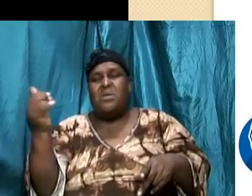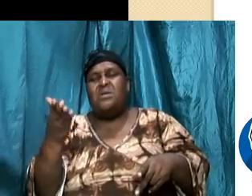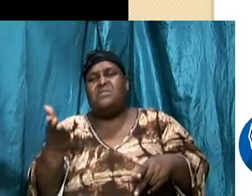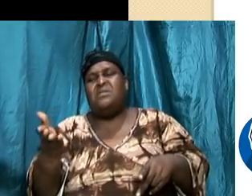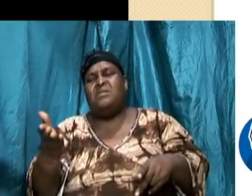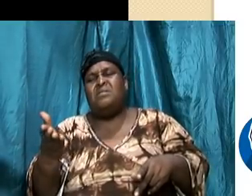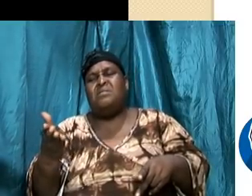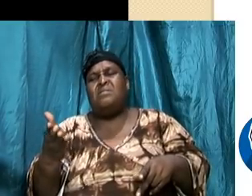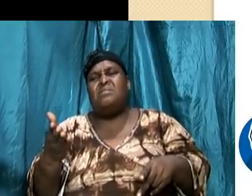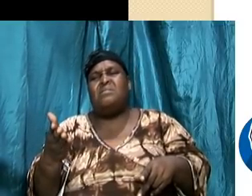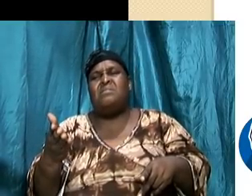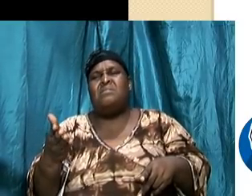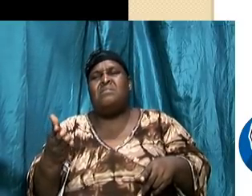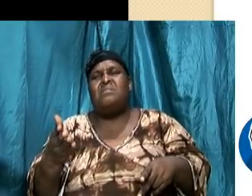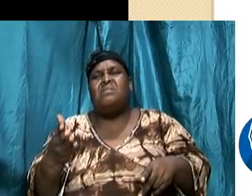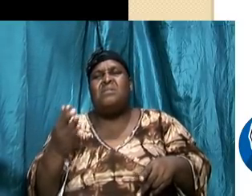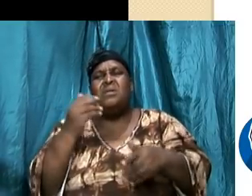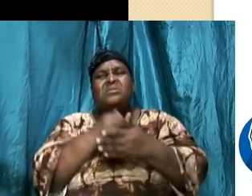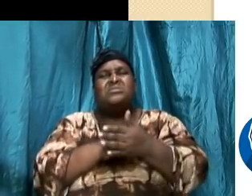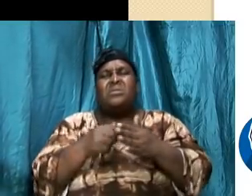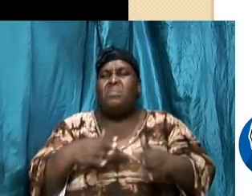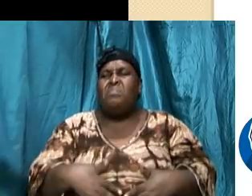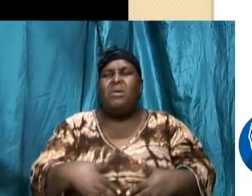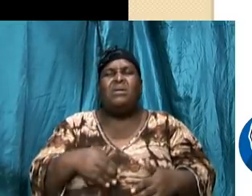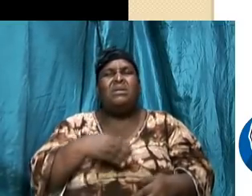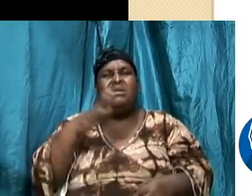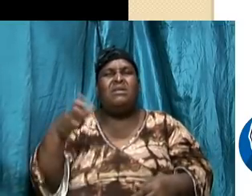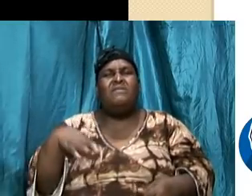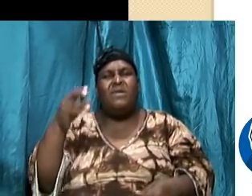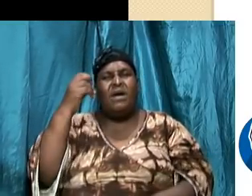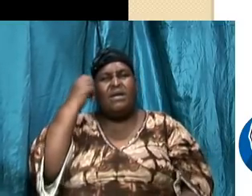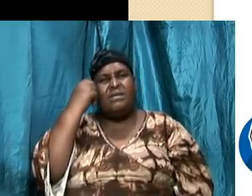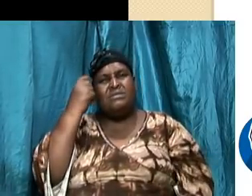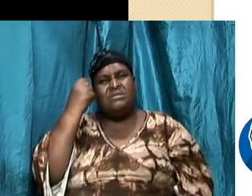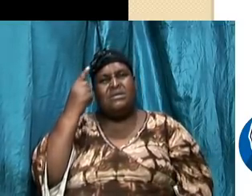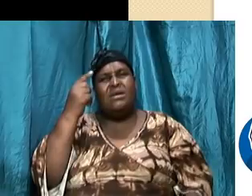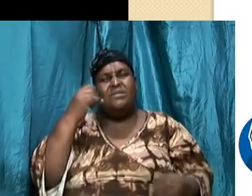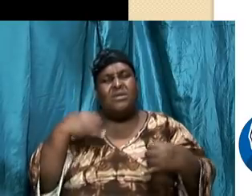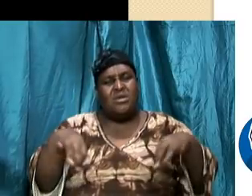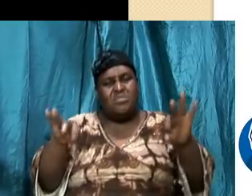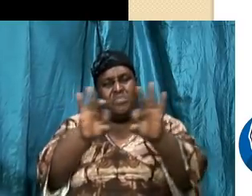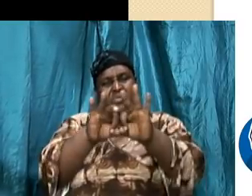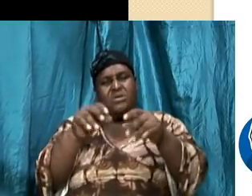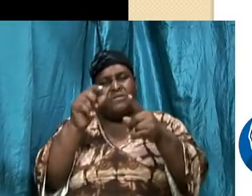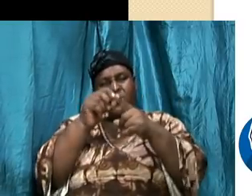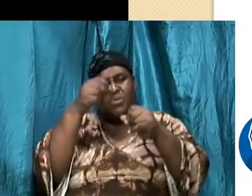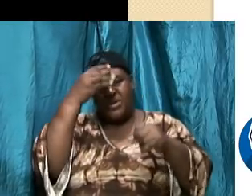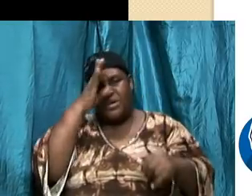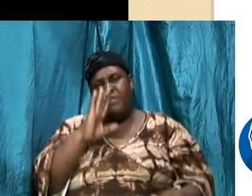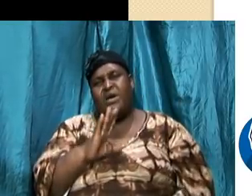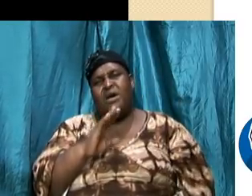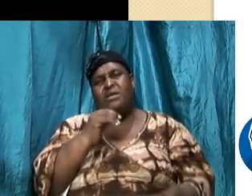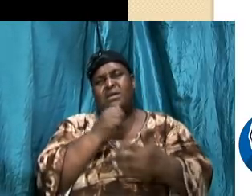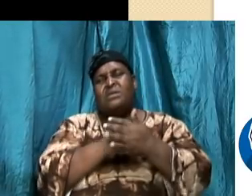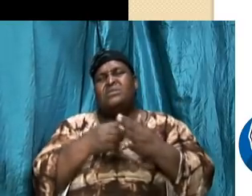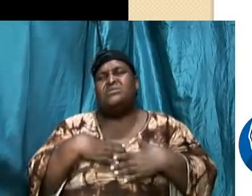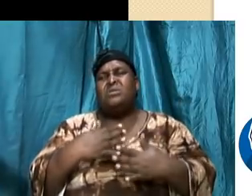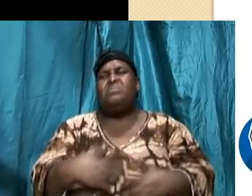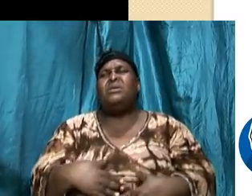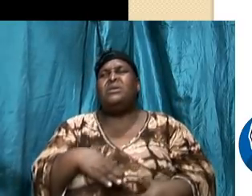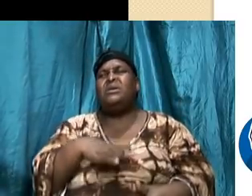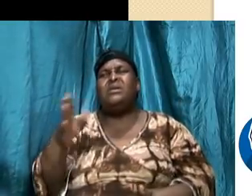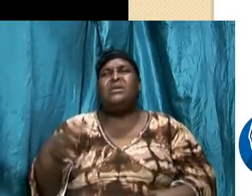somebody didn't understand the importance of the word of almighty God somebody didn't understand